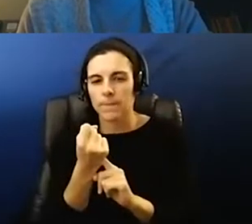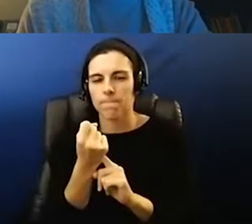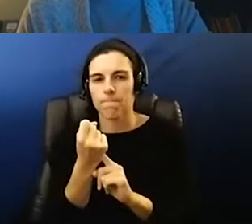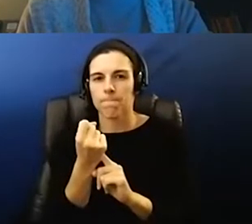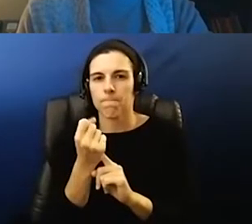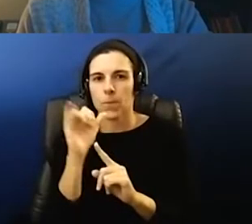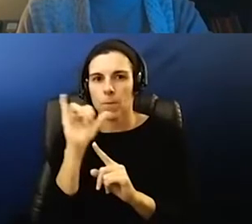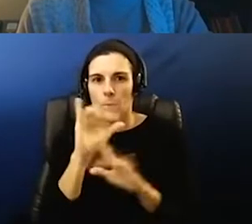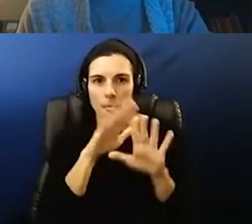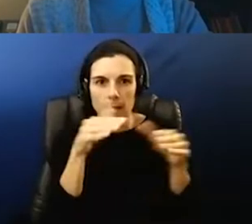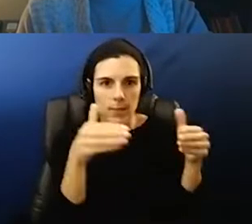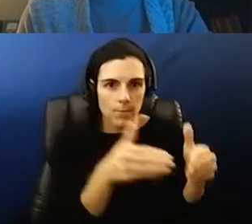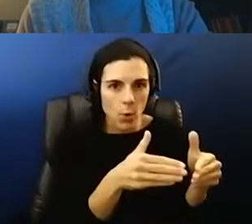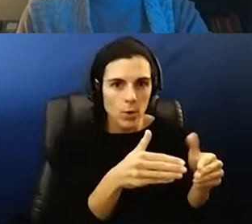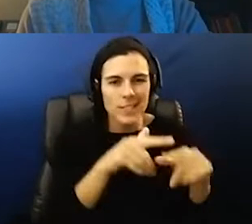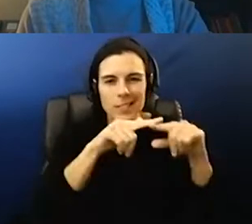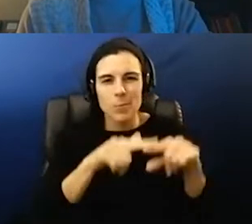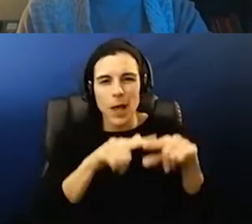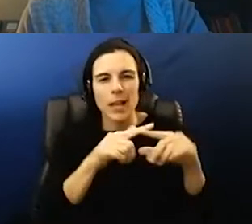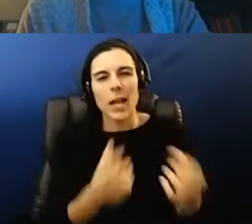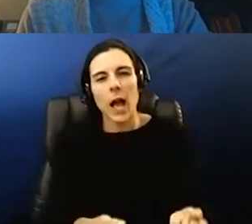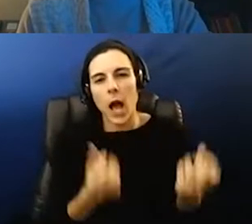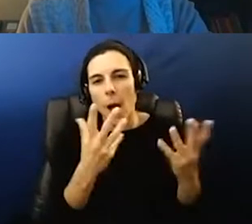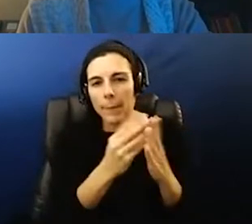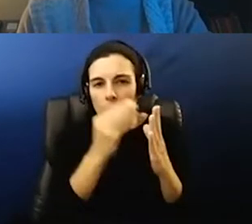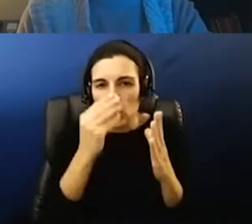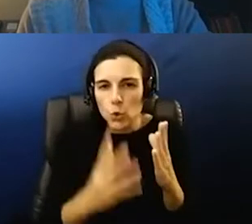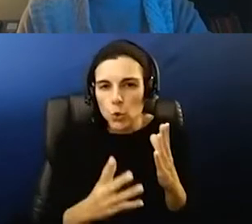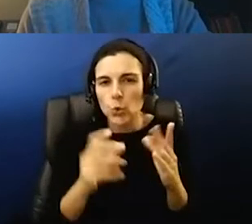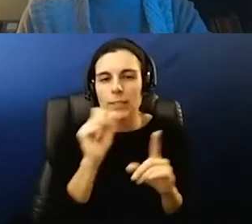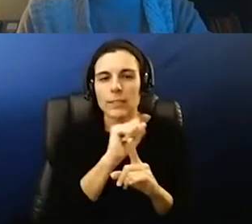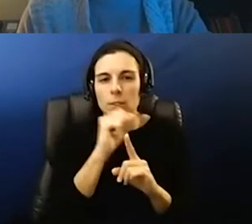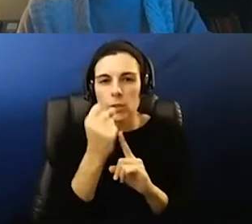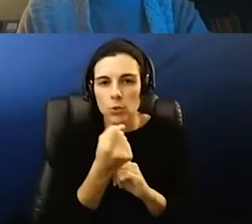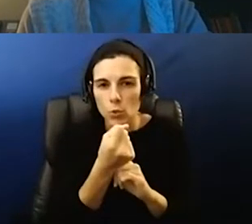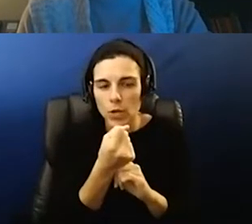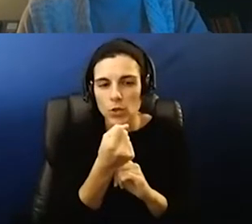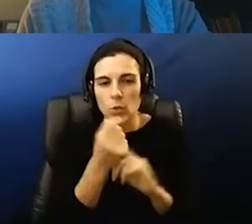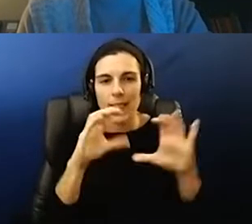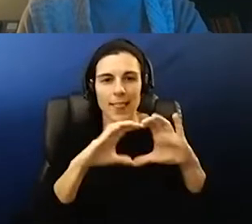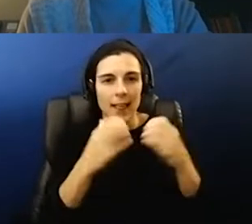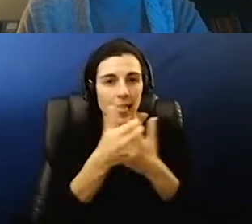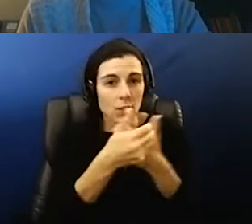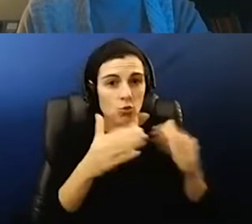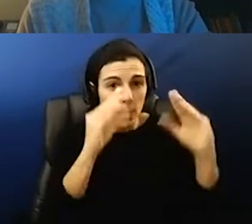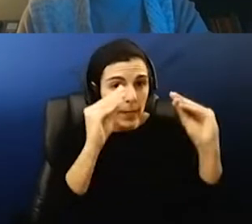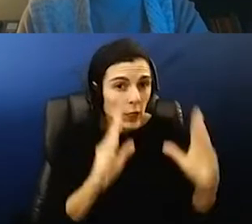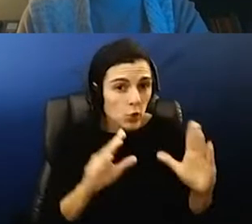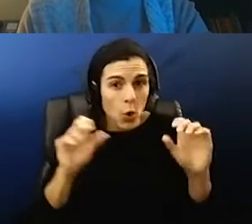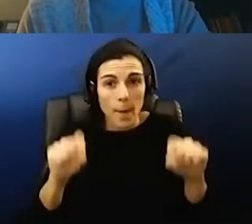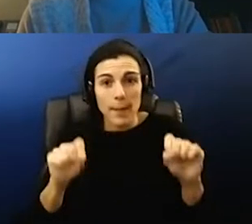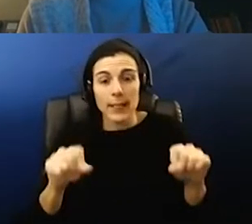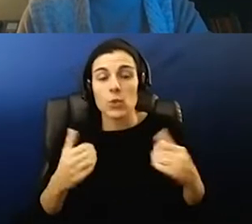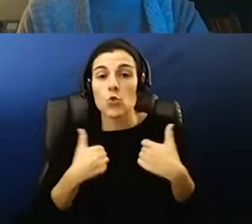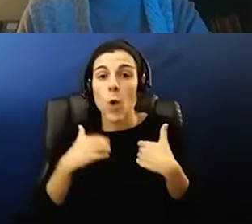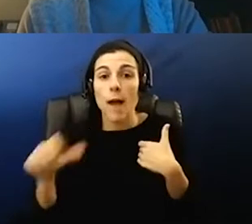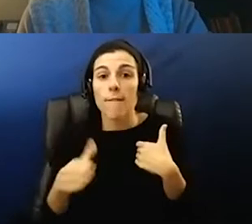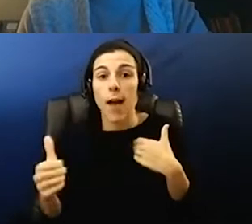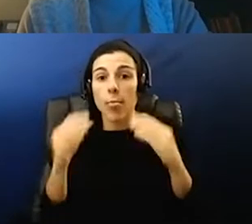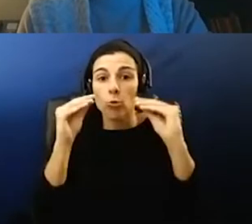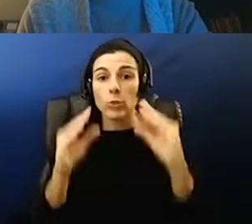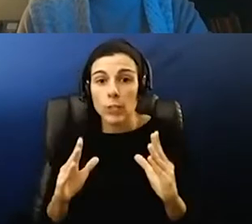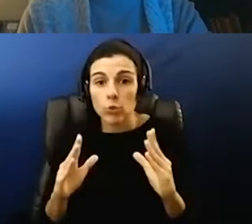direction uh depending on the number of students the situation with the with the classroom teacher the ability to have other teachers but